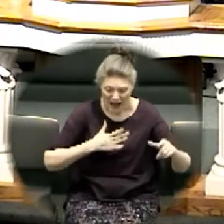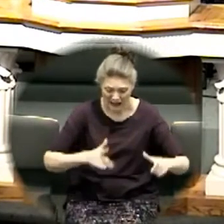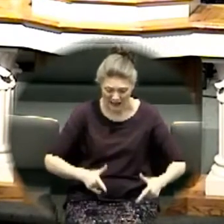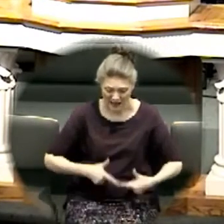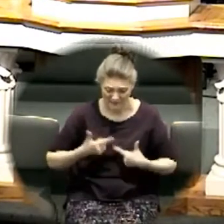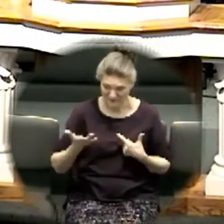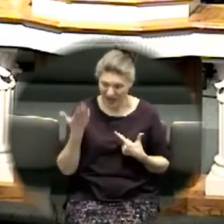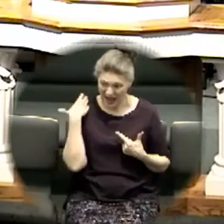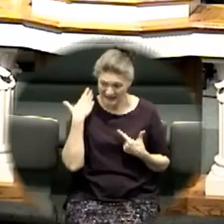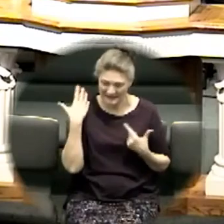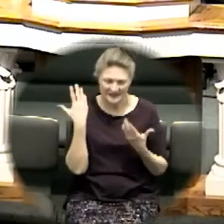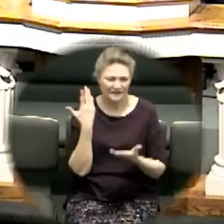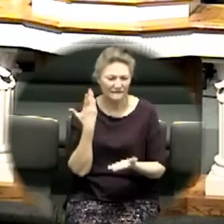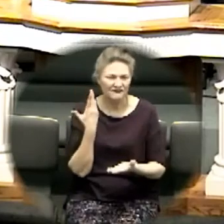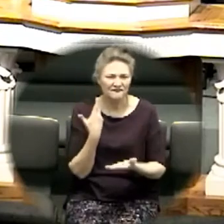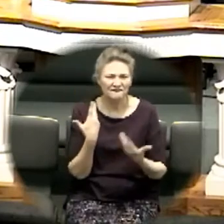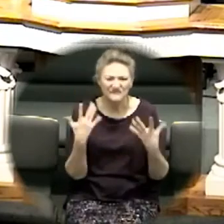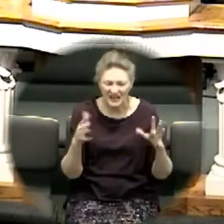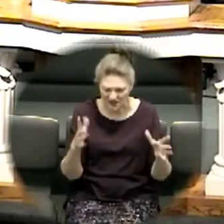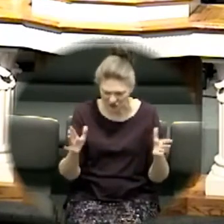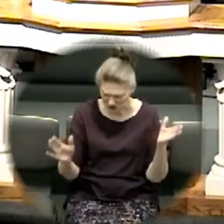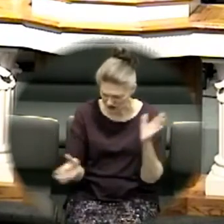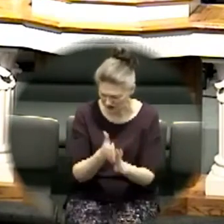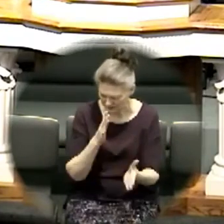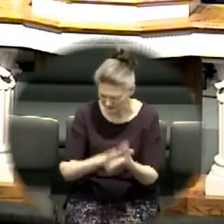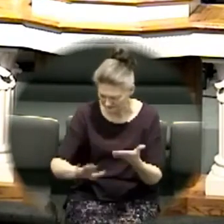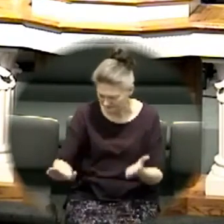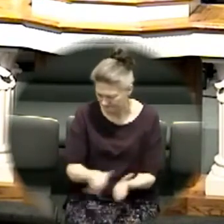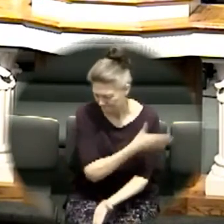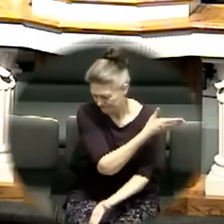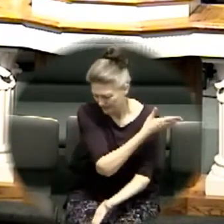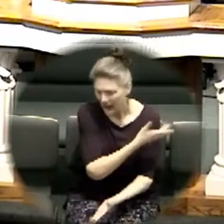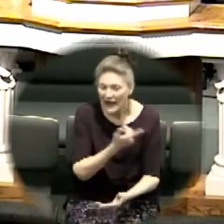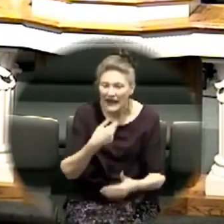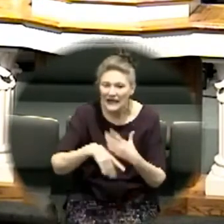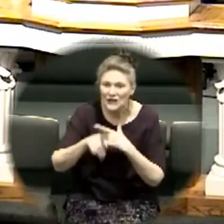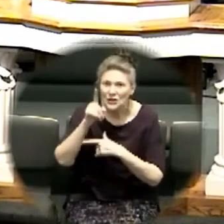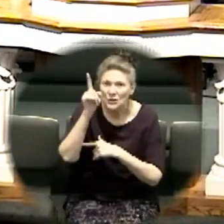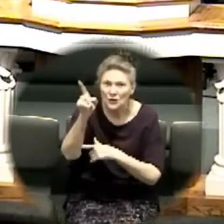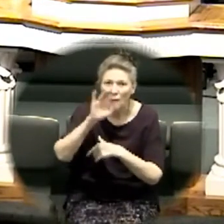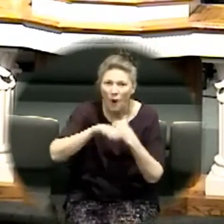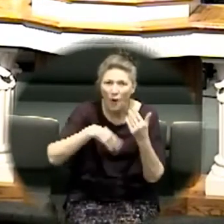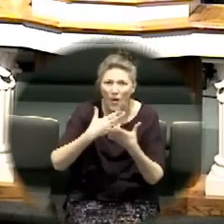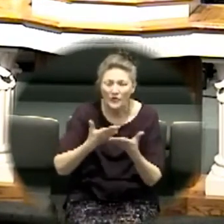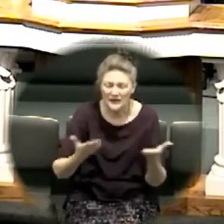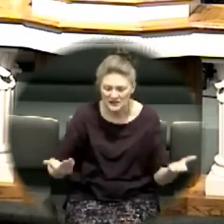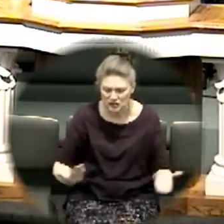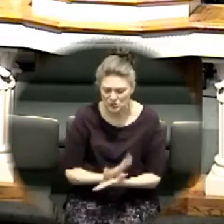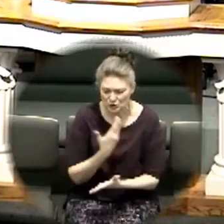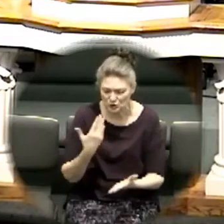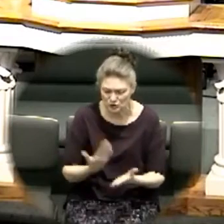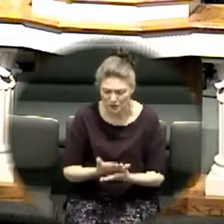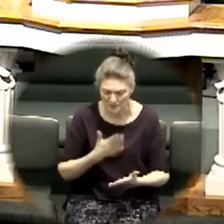faith right now past is over in you things I'm may do surrender my